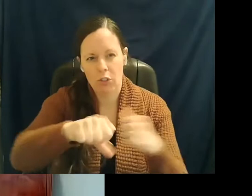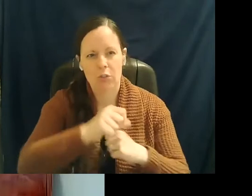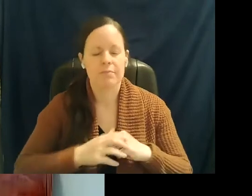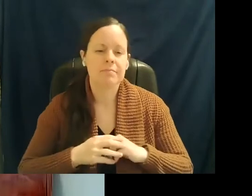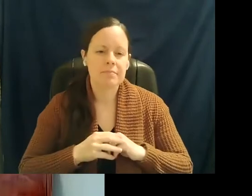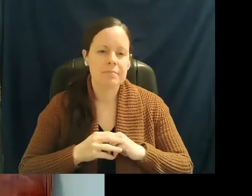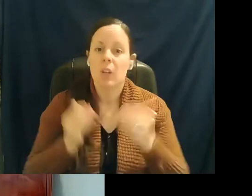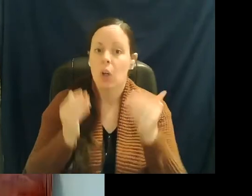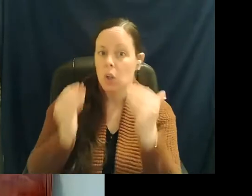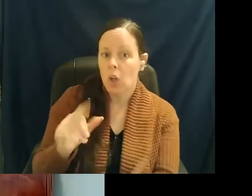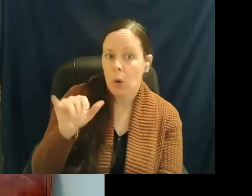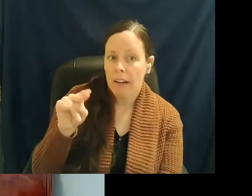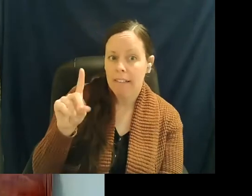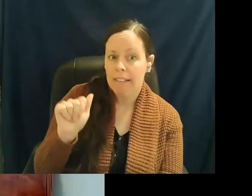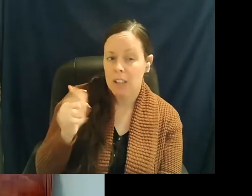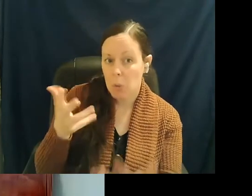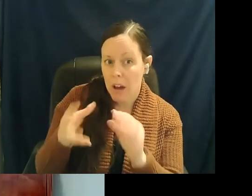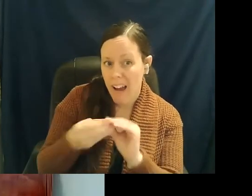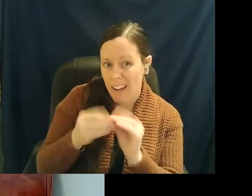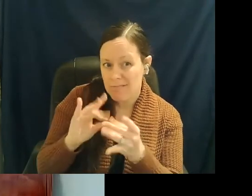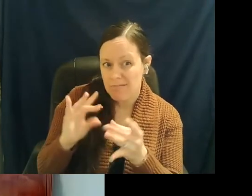Go ahead, Linda. Anything you'd like to add to that?